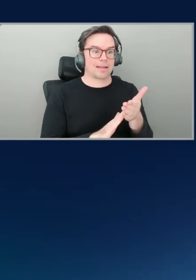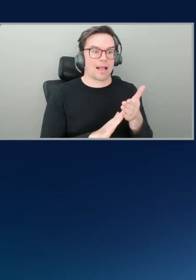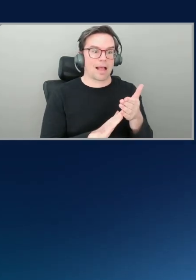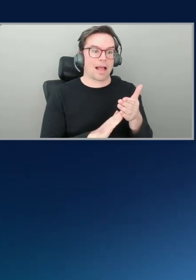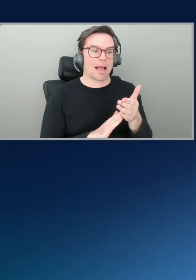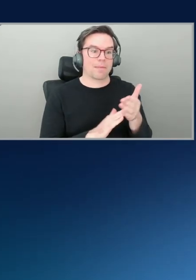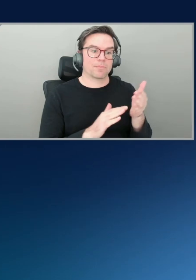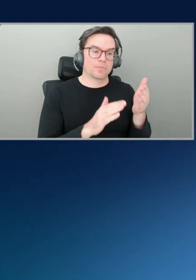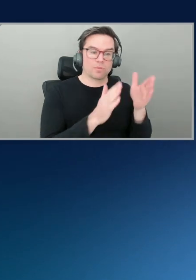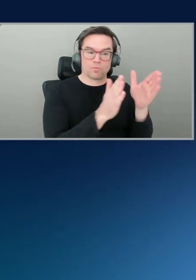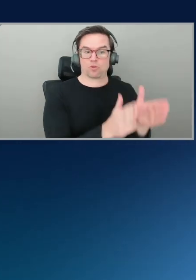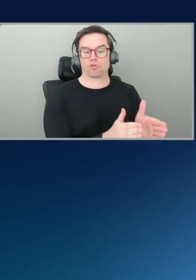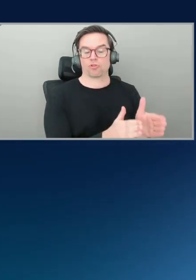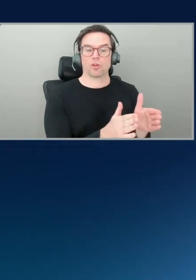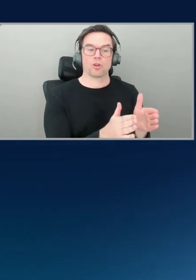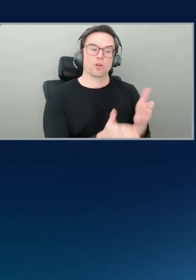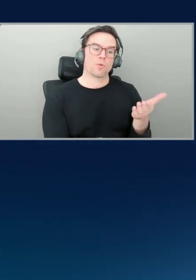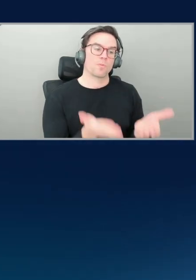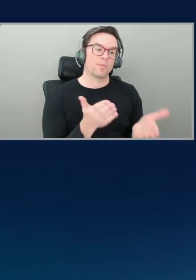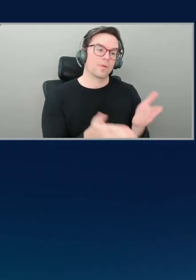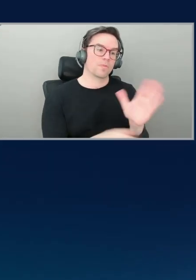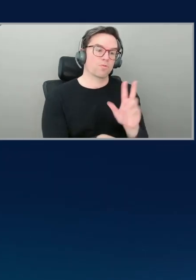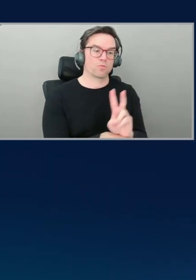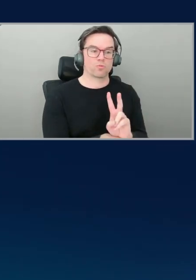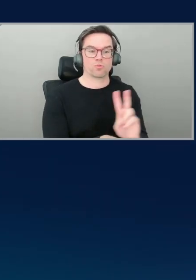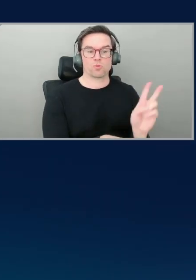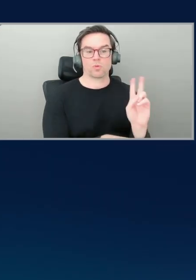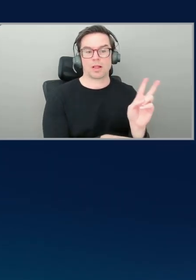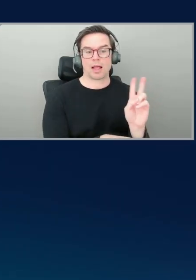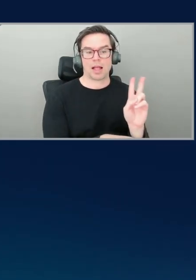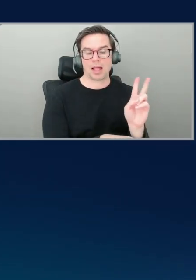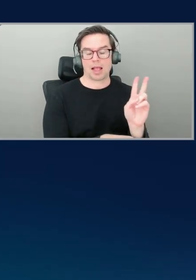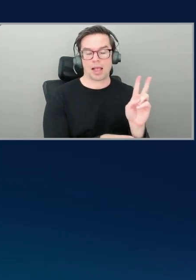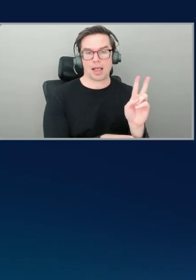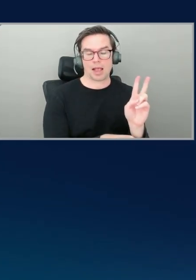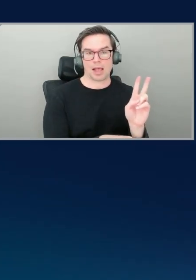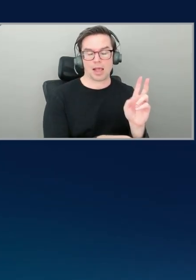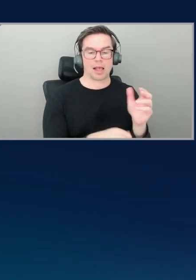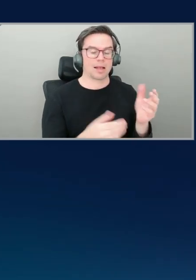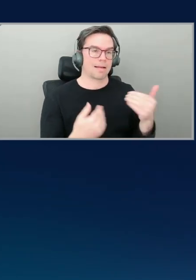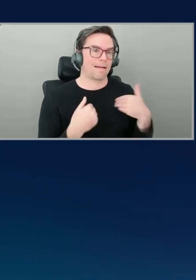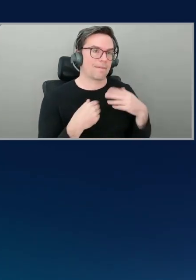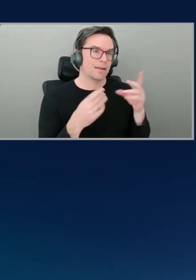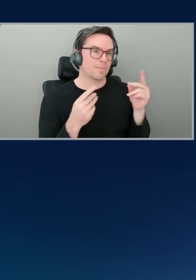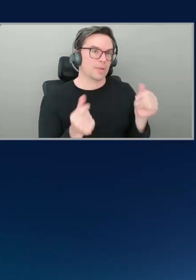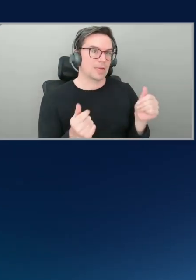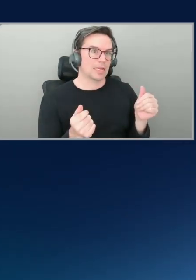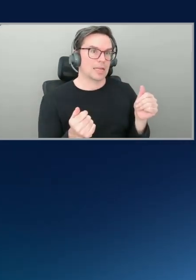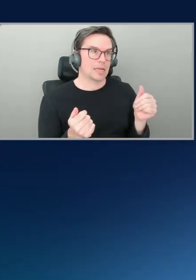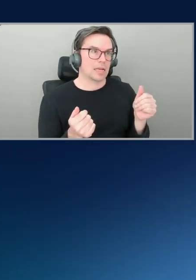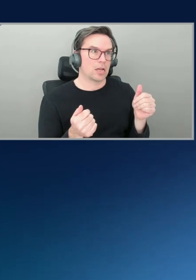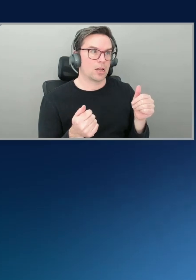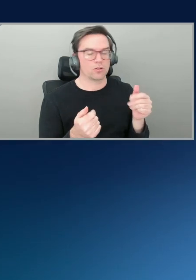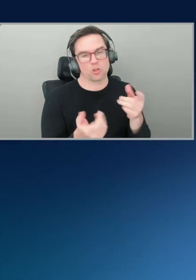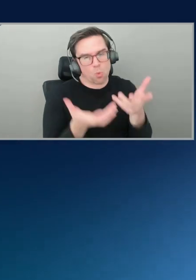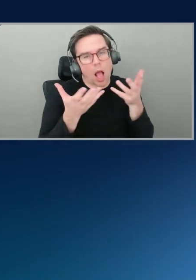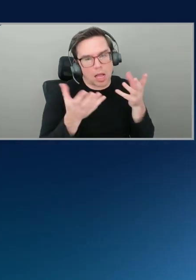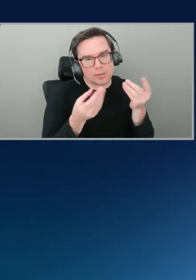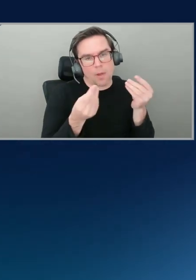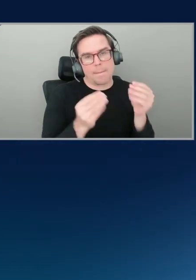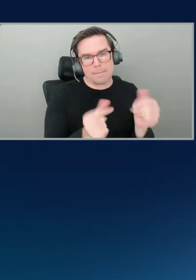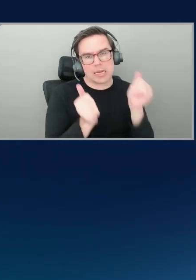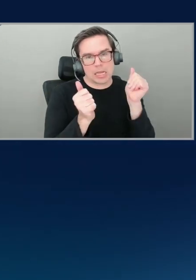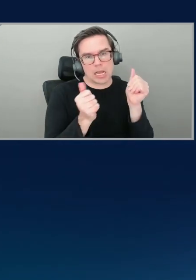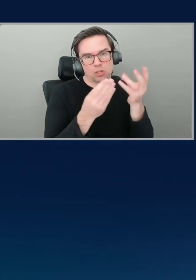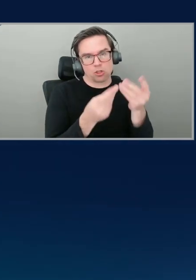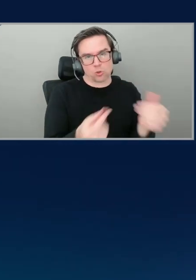2am going to be looking for an immediate resolution, right? To immediate remediation. And then like you deal with the